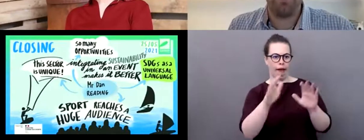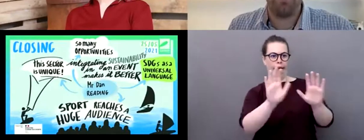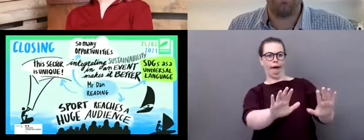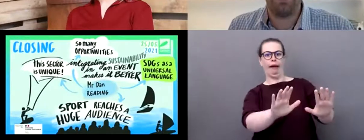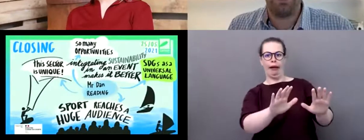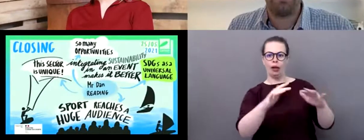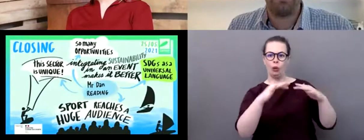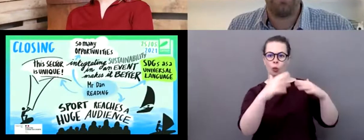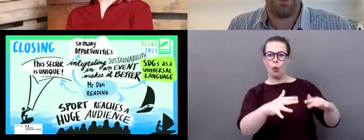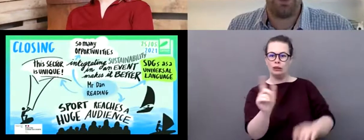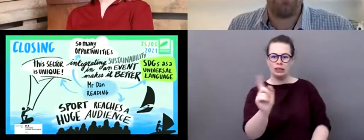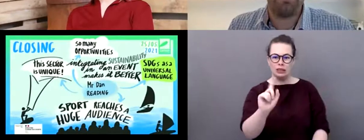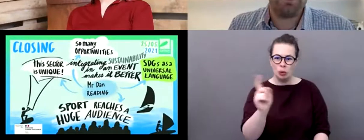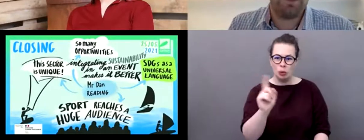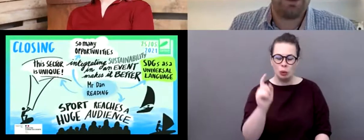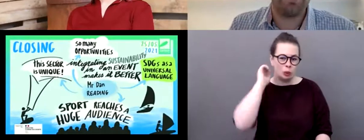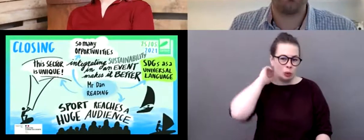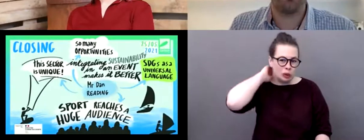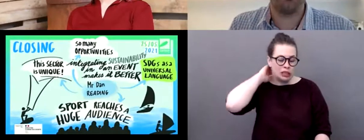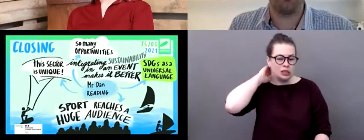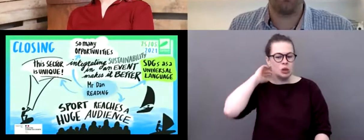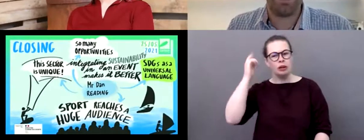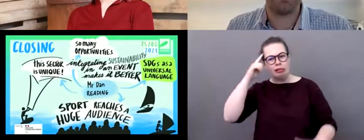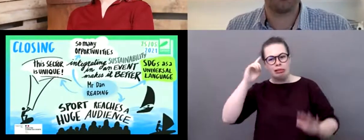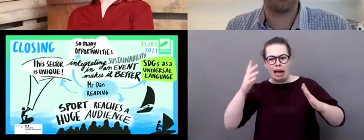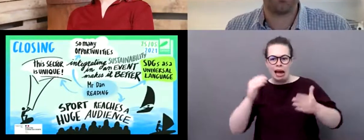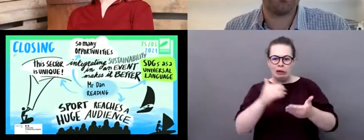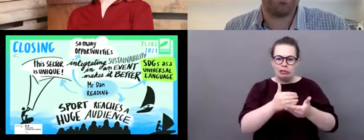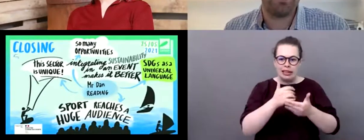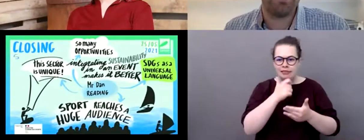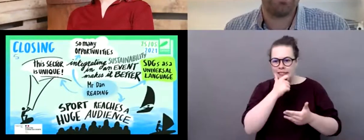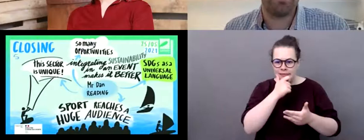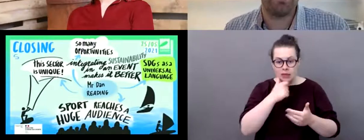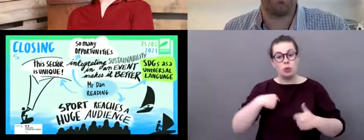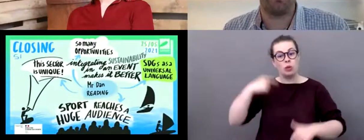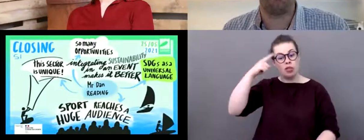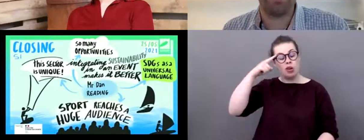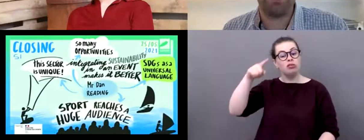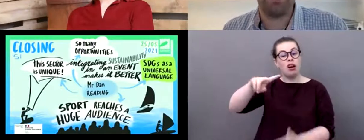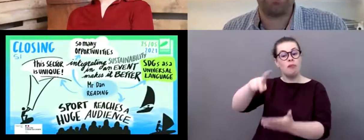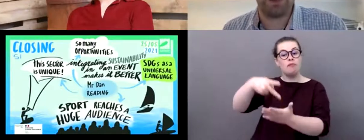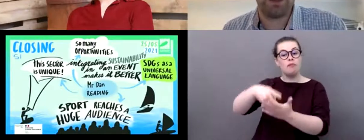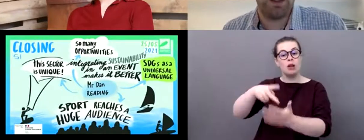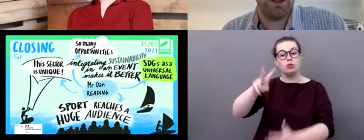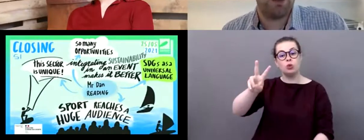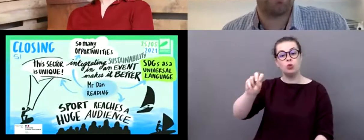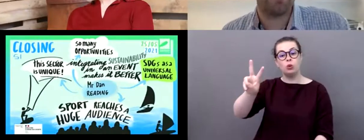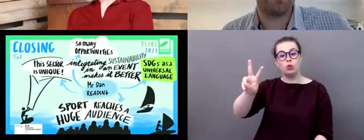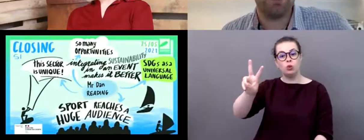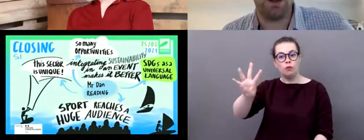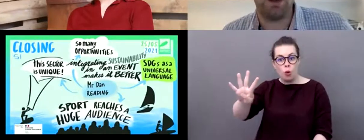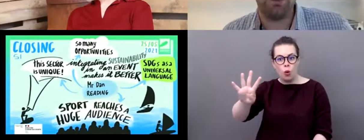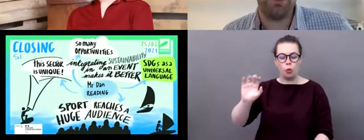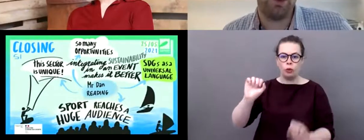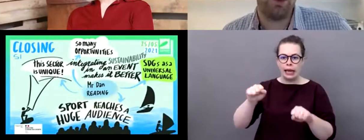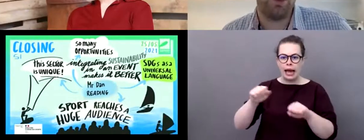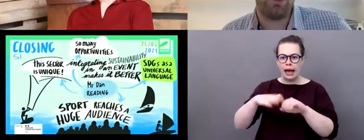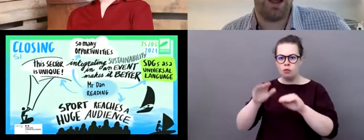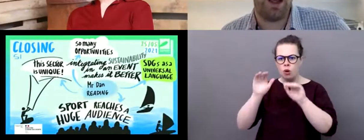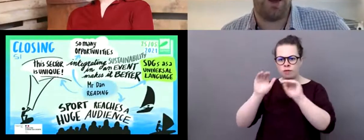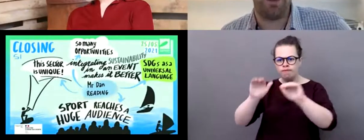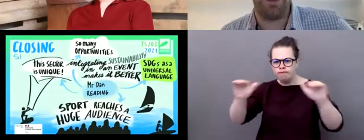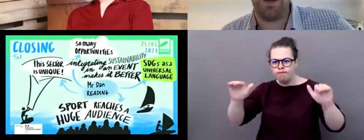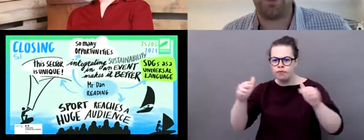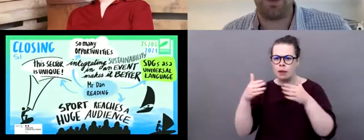or, and, uh, Paris 2024 can act as a catalyst to the marine industry to transition to,